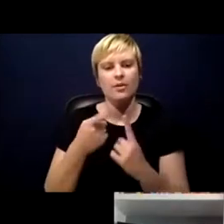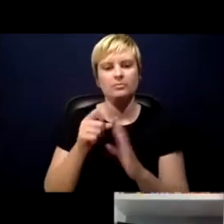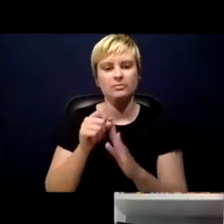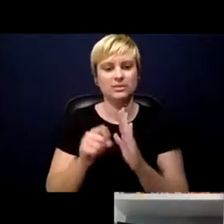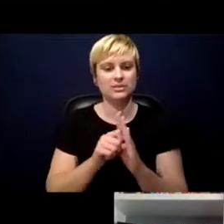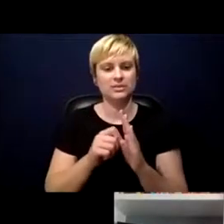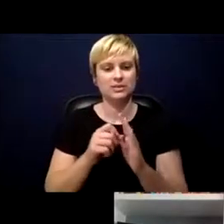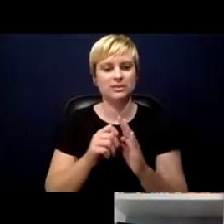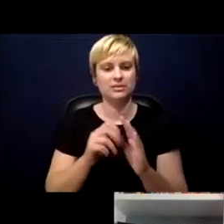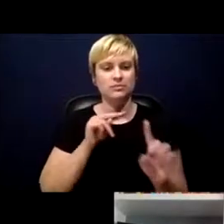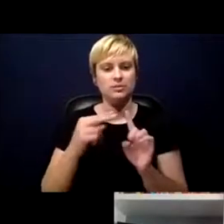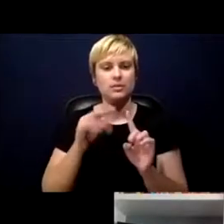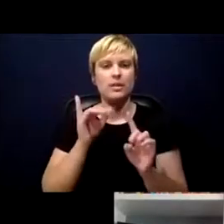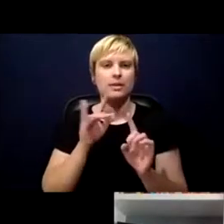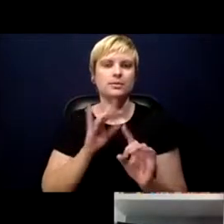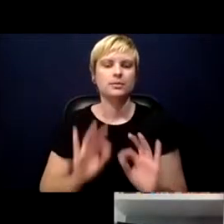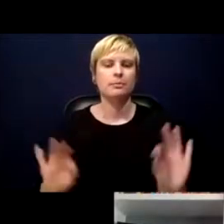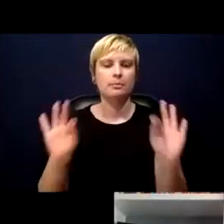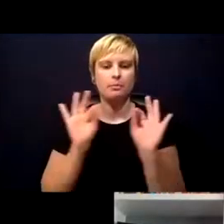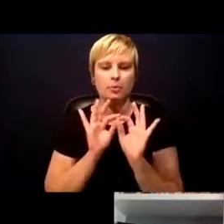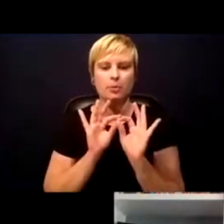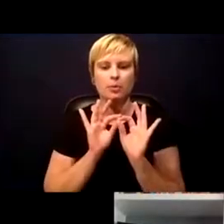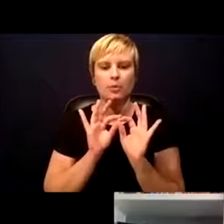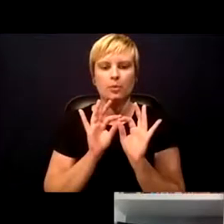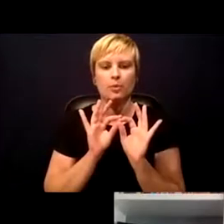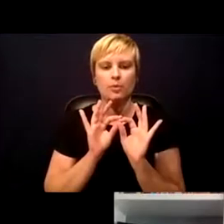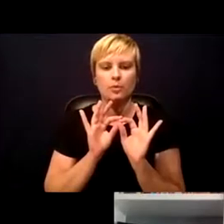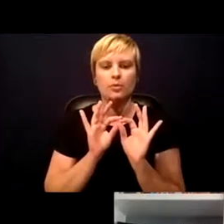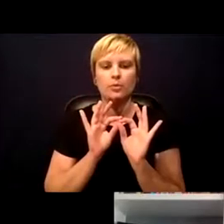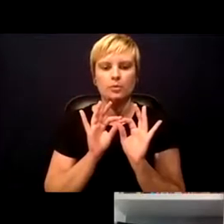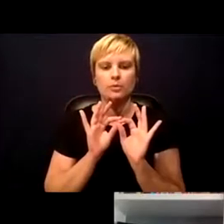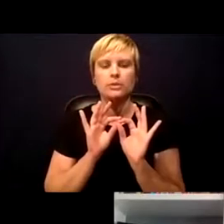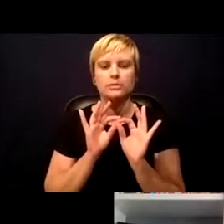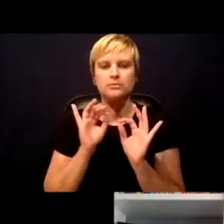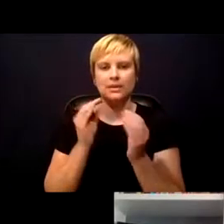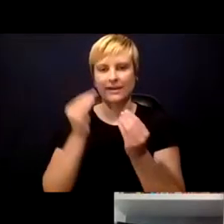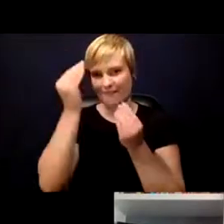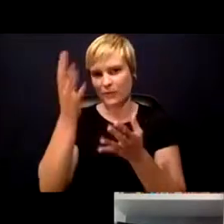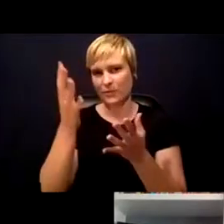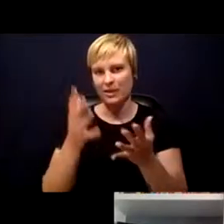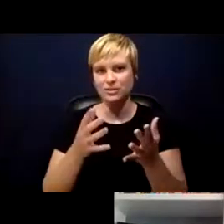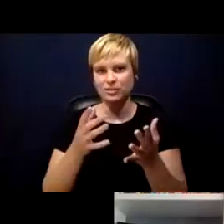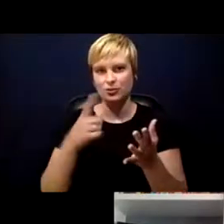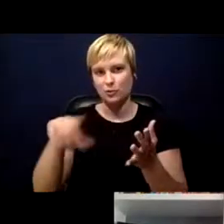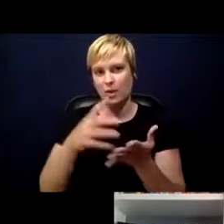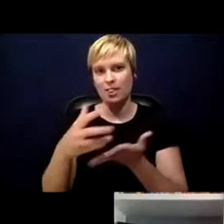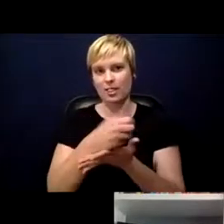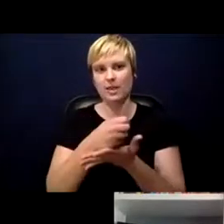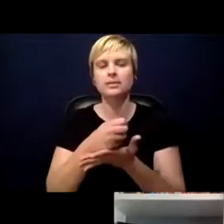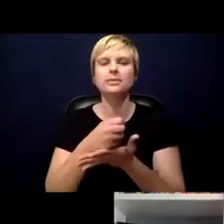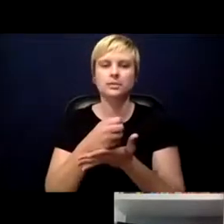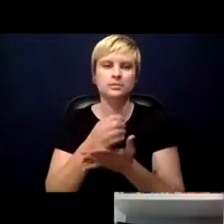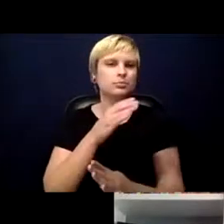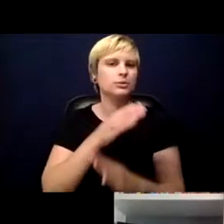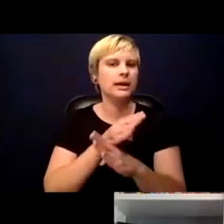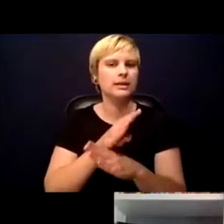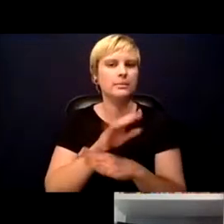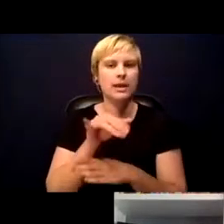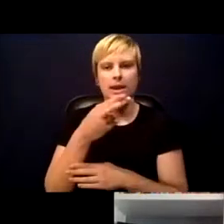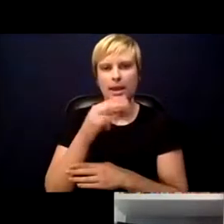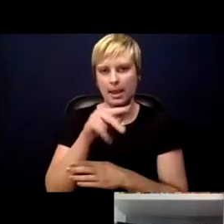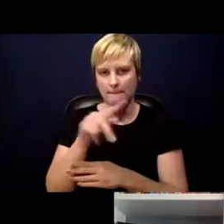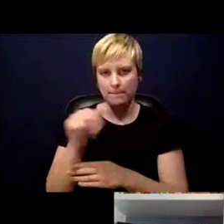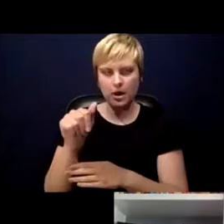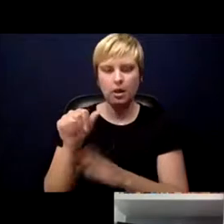important for me to share that information collected is protected by HIPAA and state privacy laws. Our vendors have